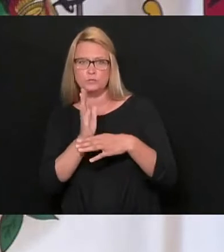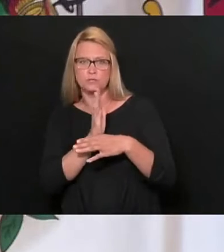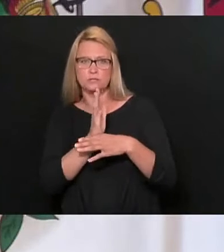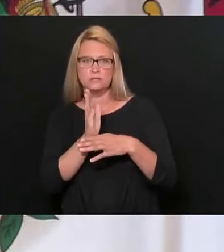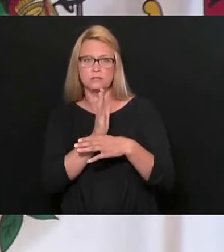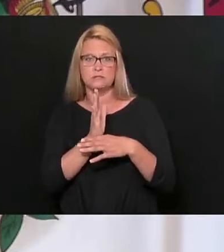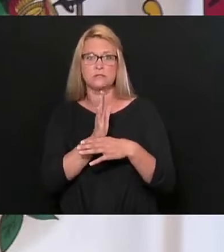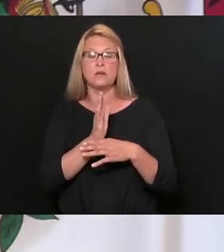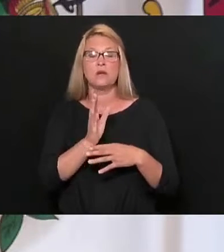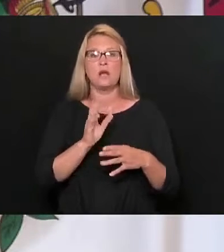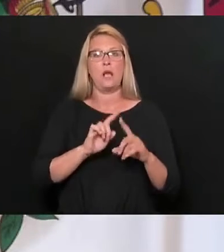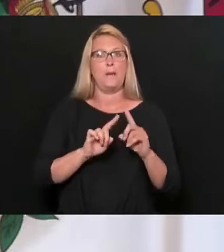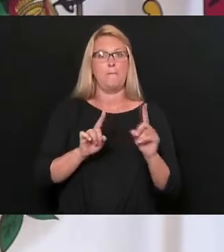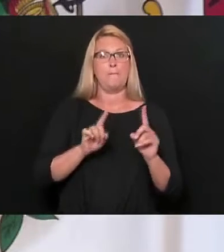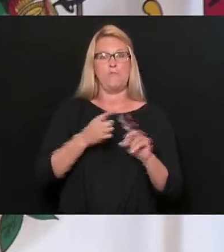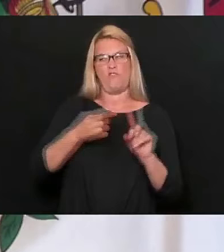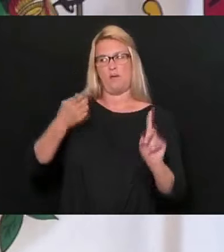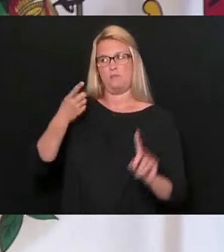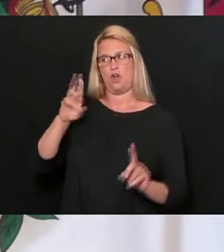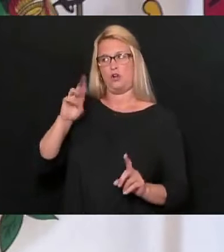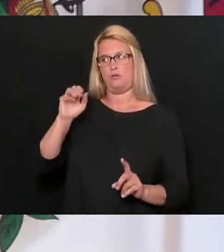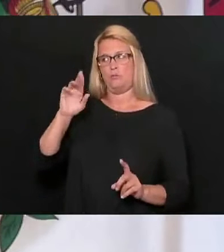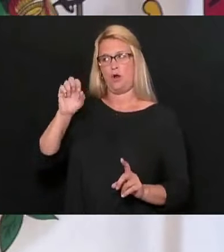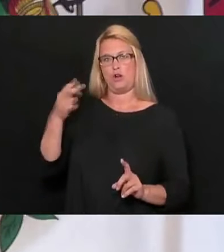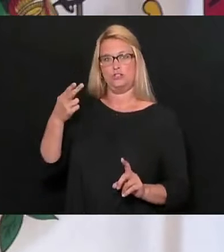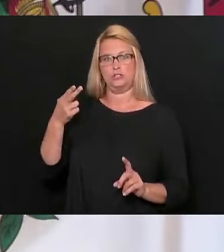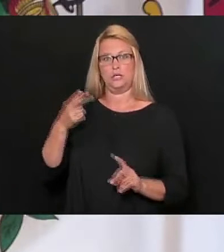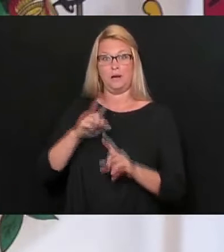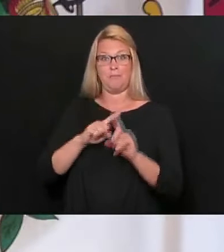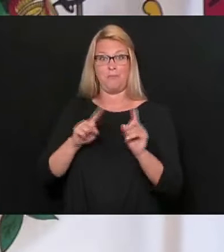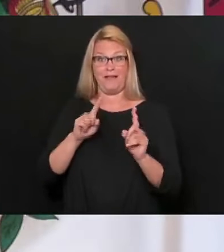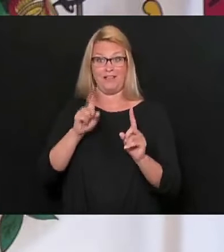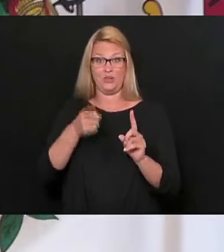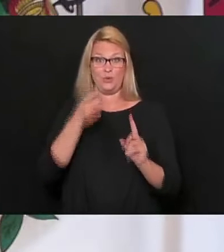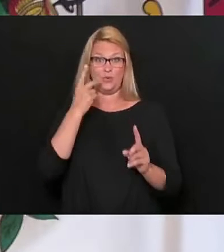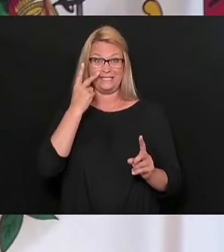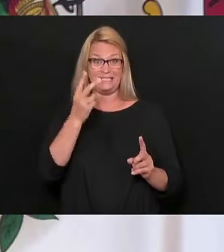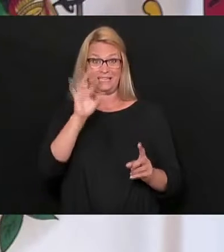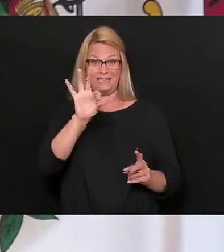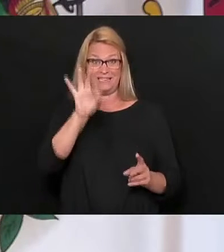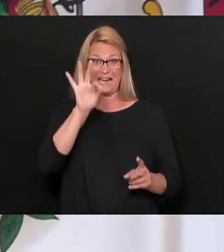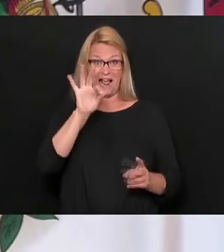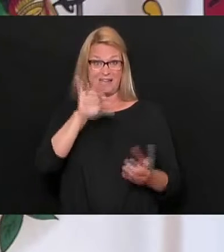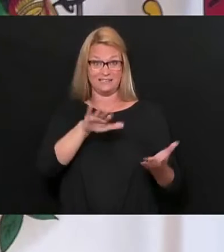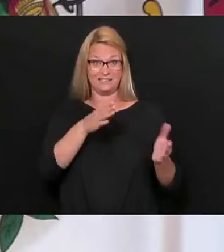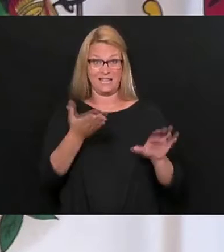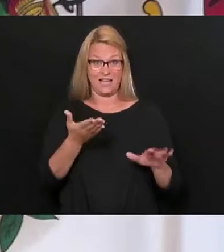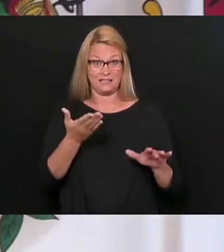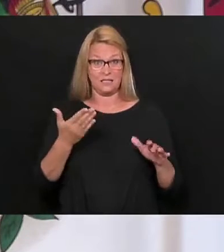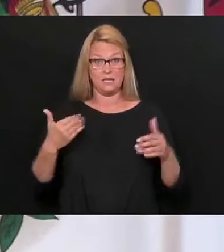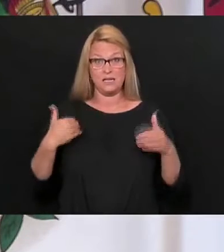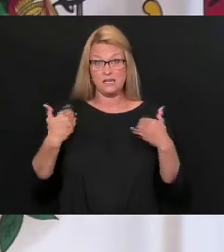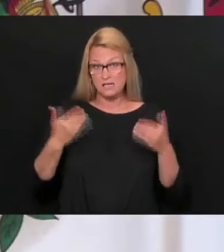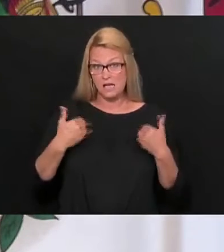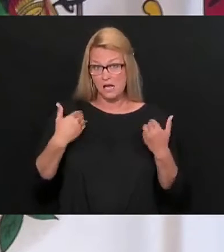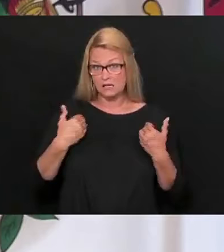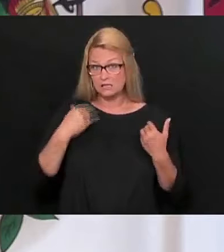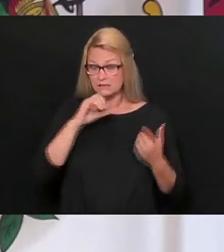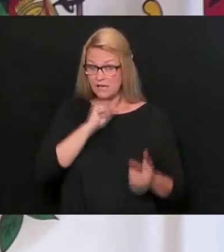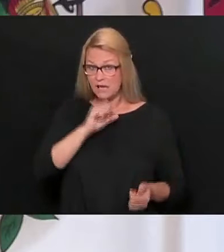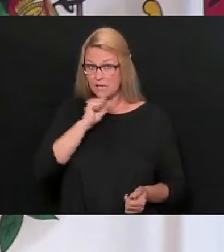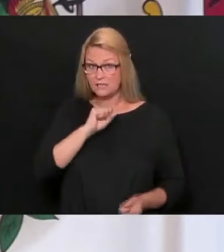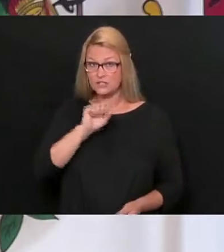take a rocket scientist to see that of these nine additional deaths, the youngest of them all was a